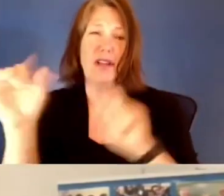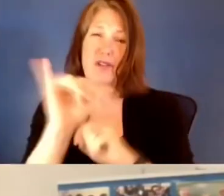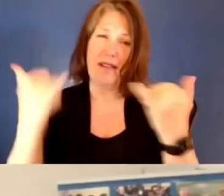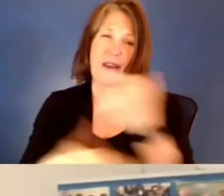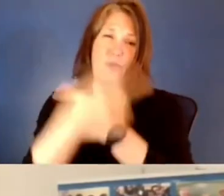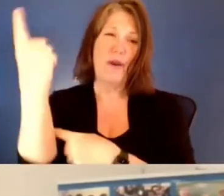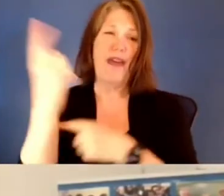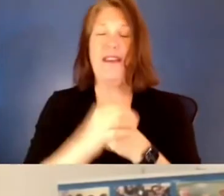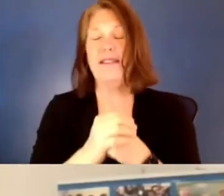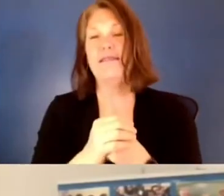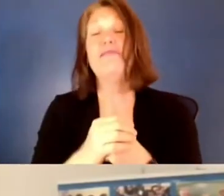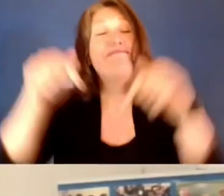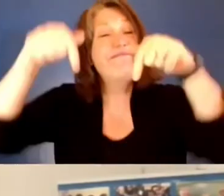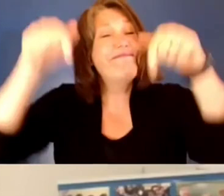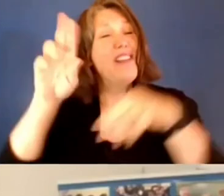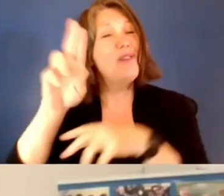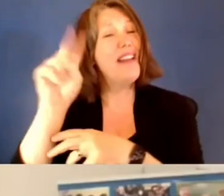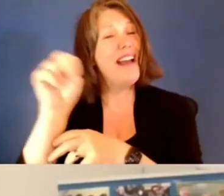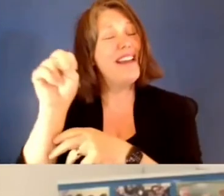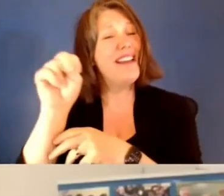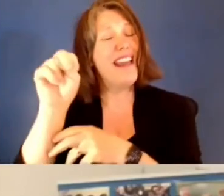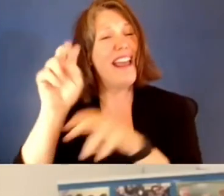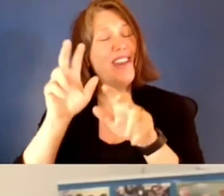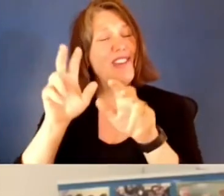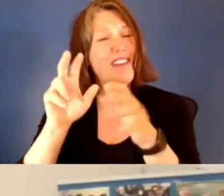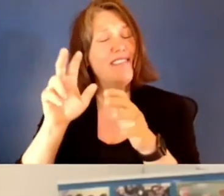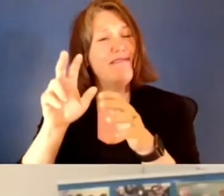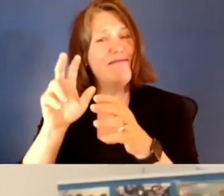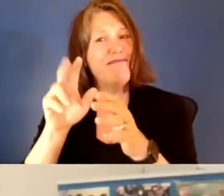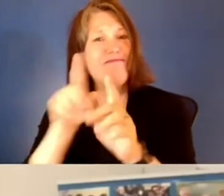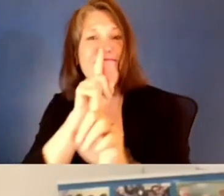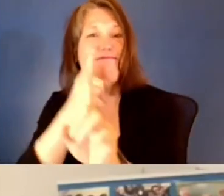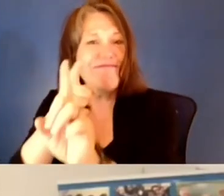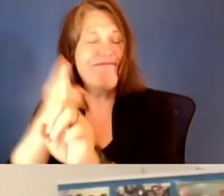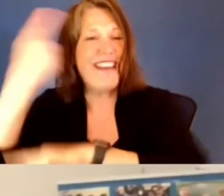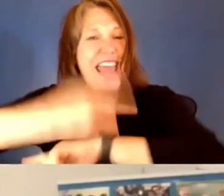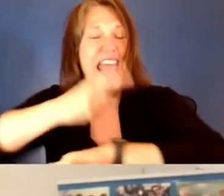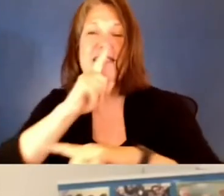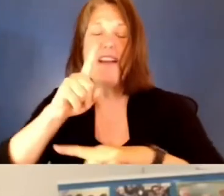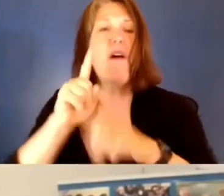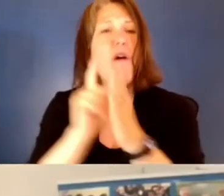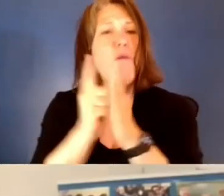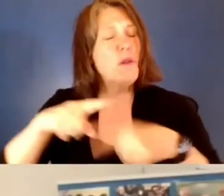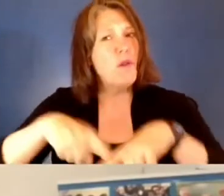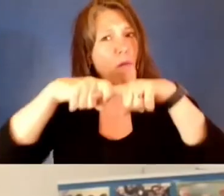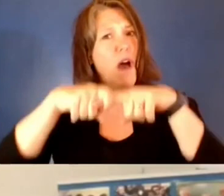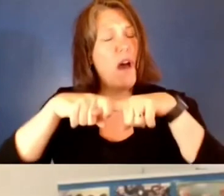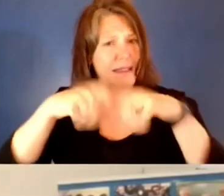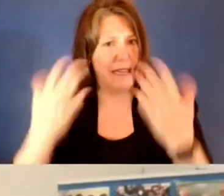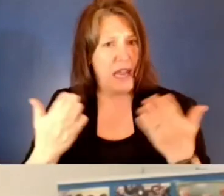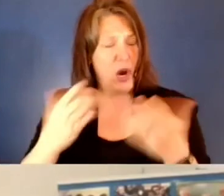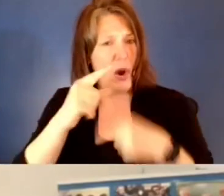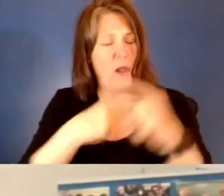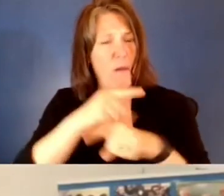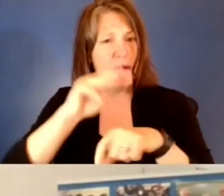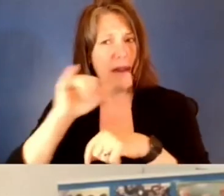United Nations designated special days are moments where we pause at Global Minnesota to take a deeper look, whether